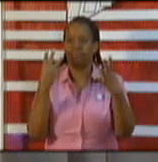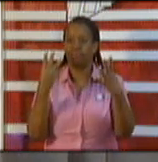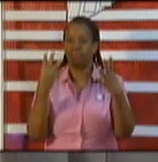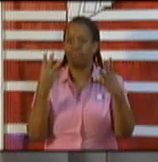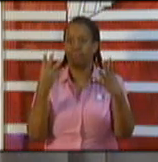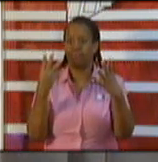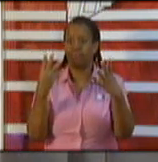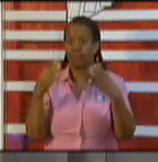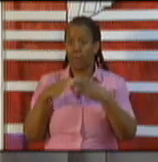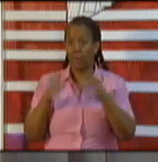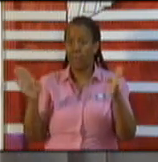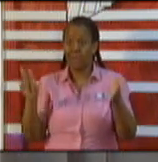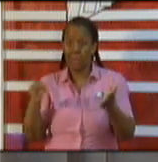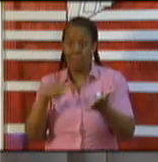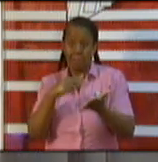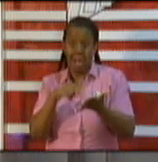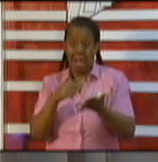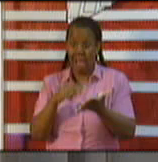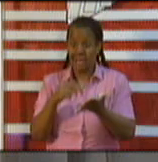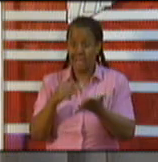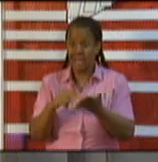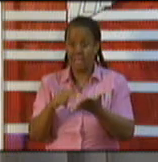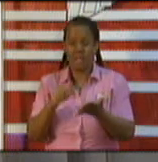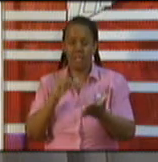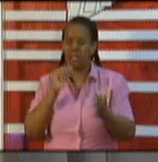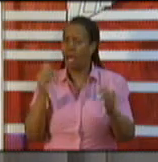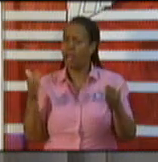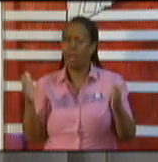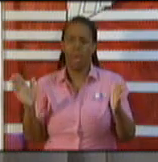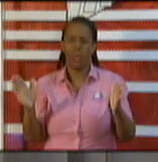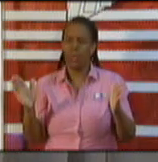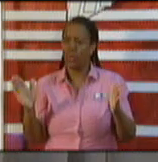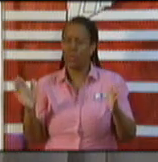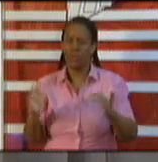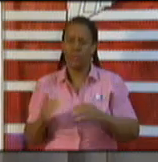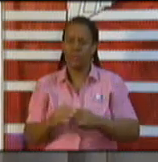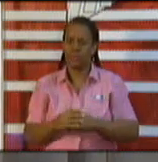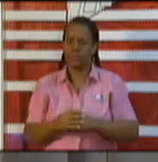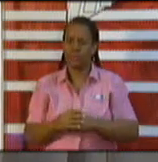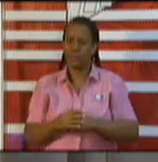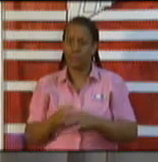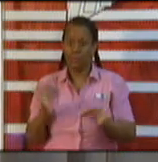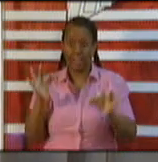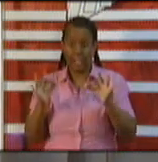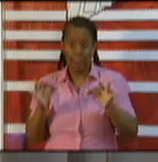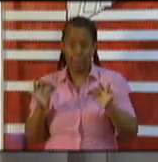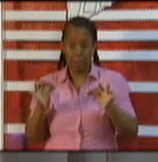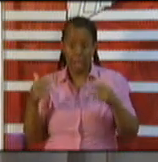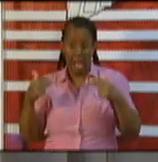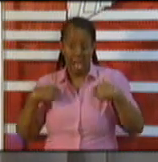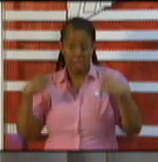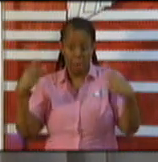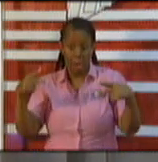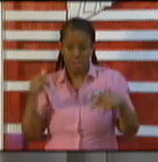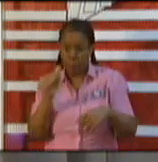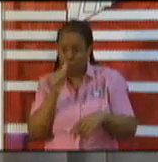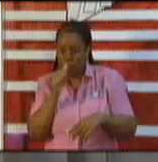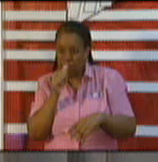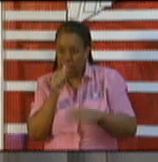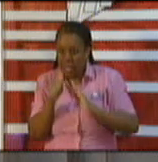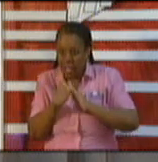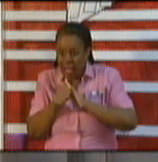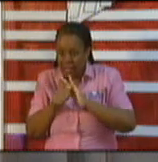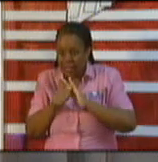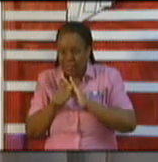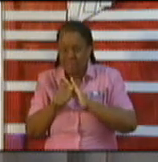are not permitted. Of course, public parties, public fets in private places is captured by this legislation. So we're